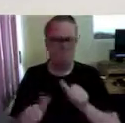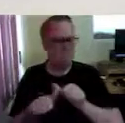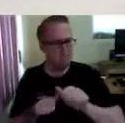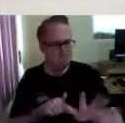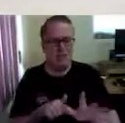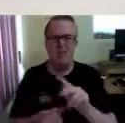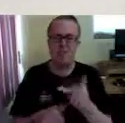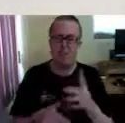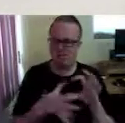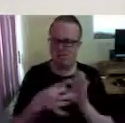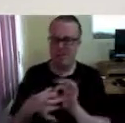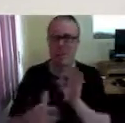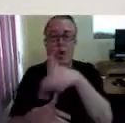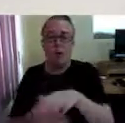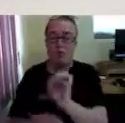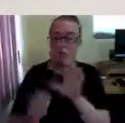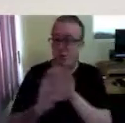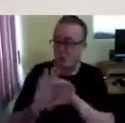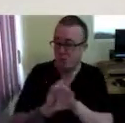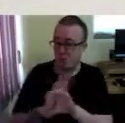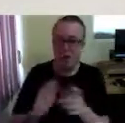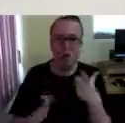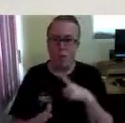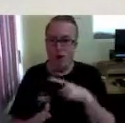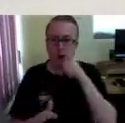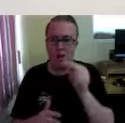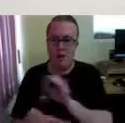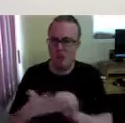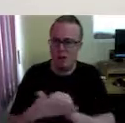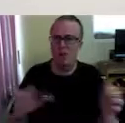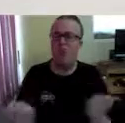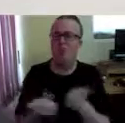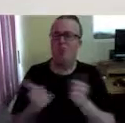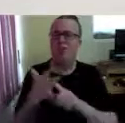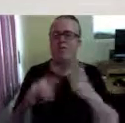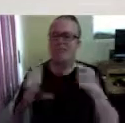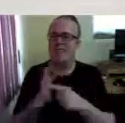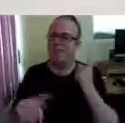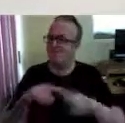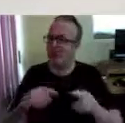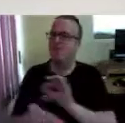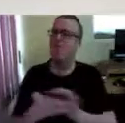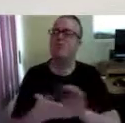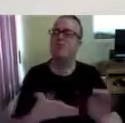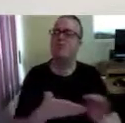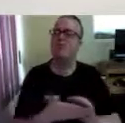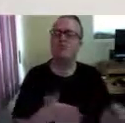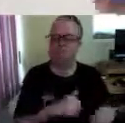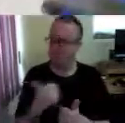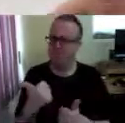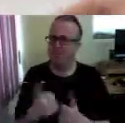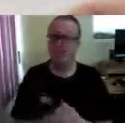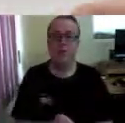fantastic device to have at home on your Mac or your PC because you can read lots and lots of text really quickly because of the 40 cells.